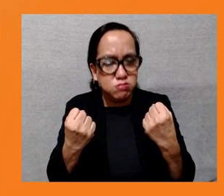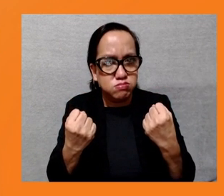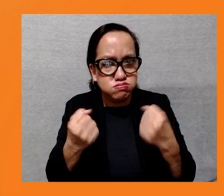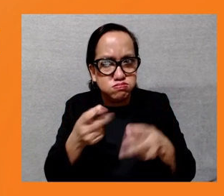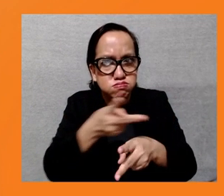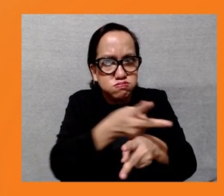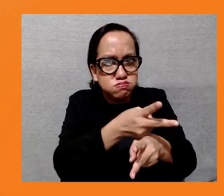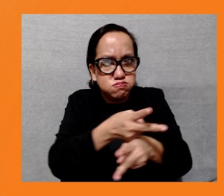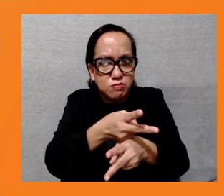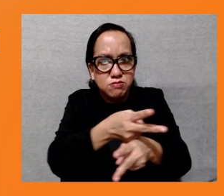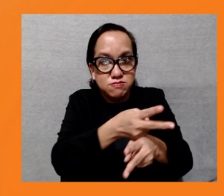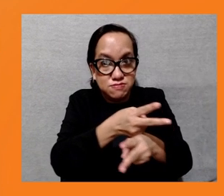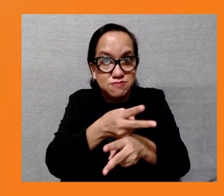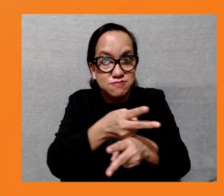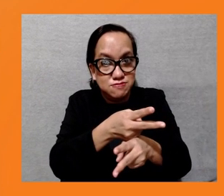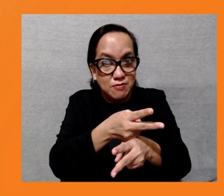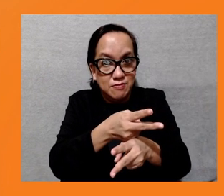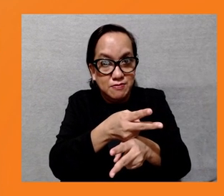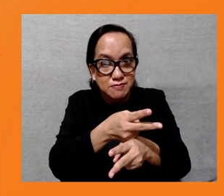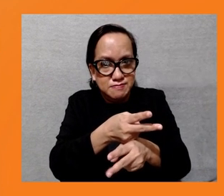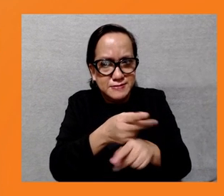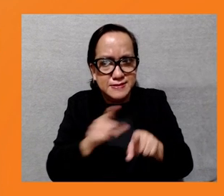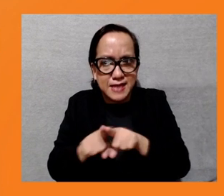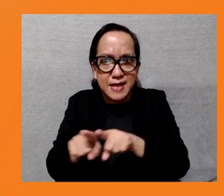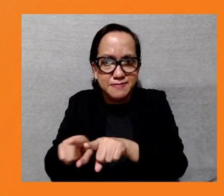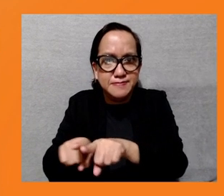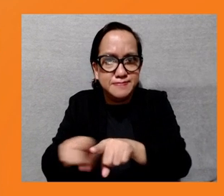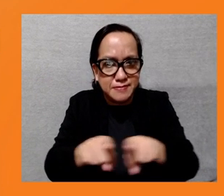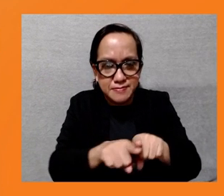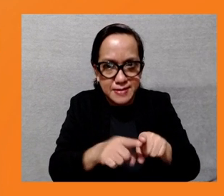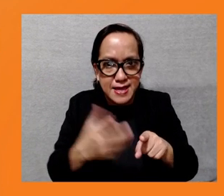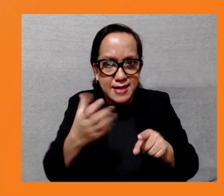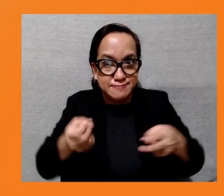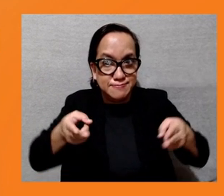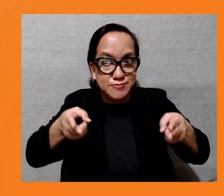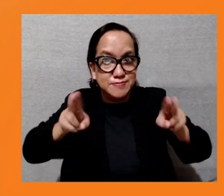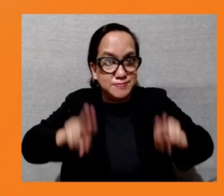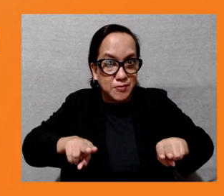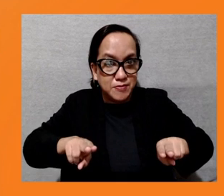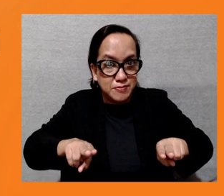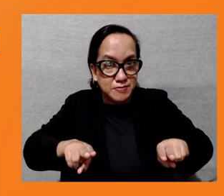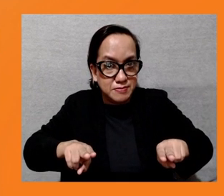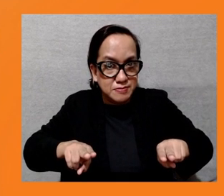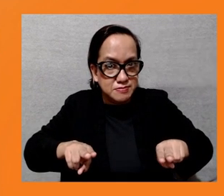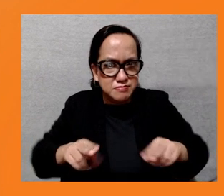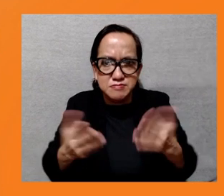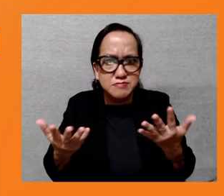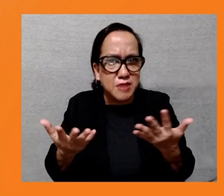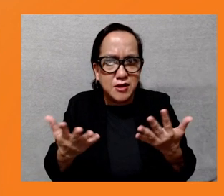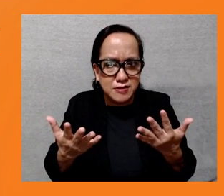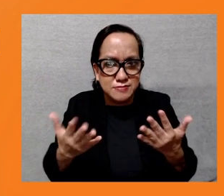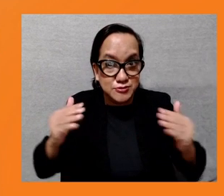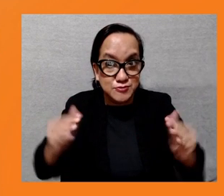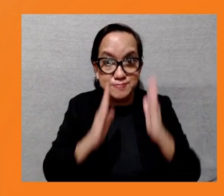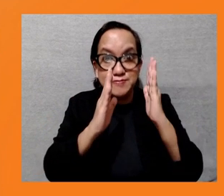the contracts. But what we see is a big challenge in then cascading that down to